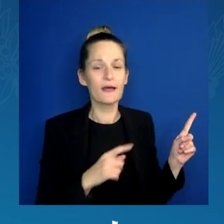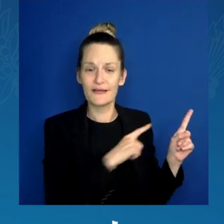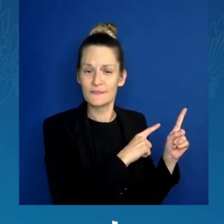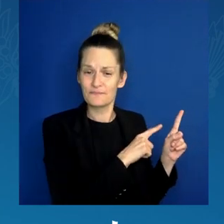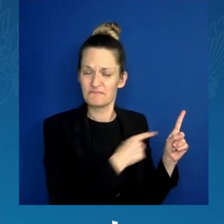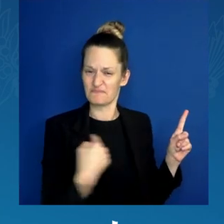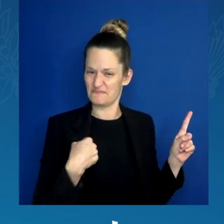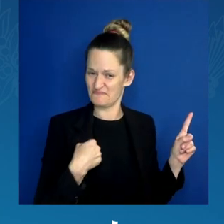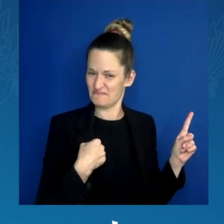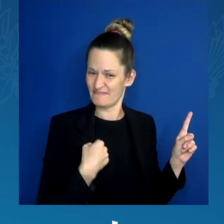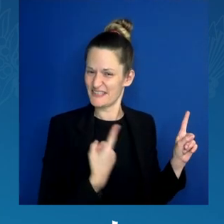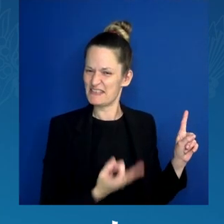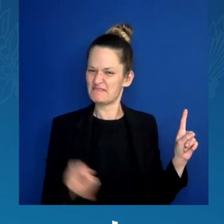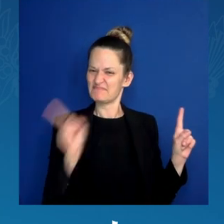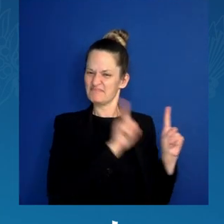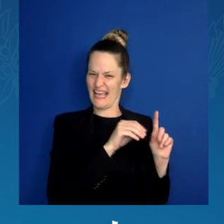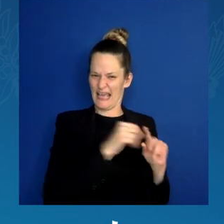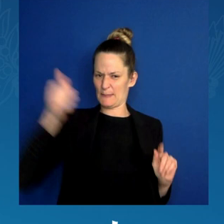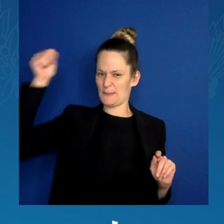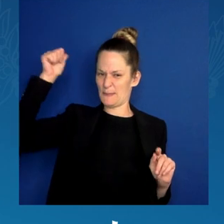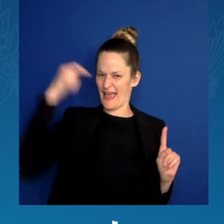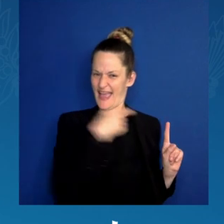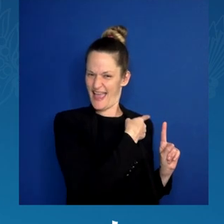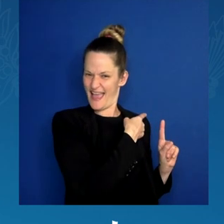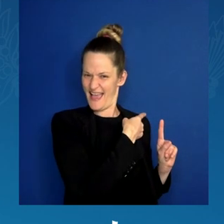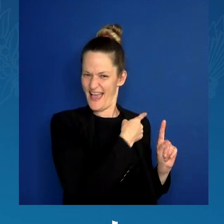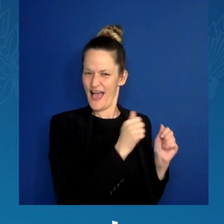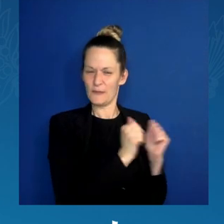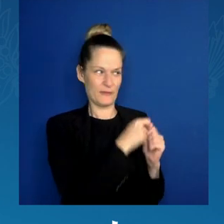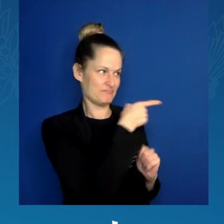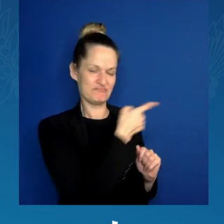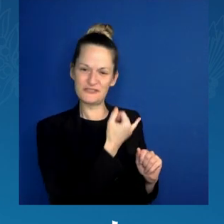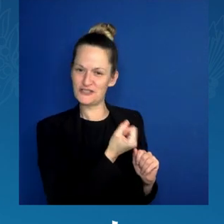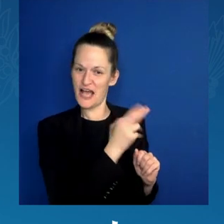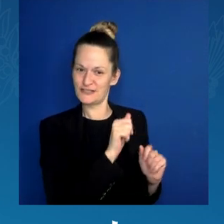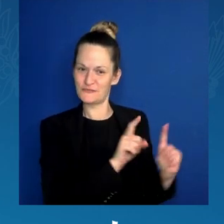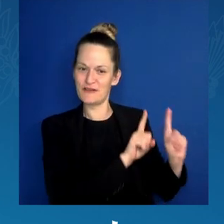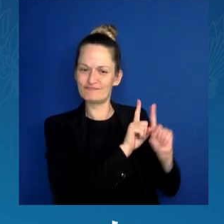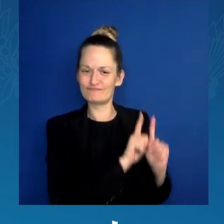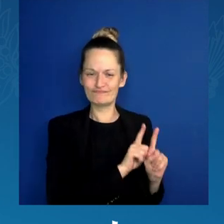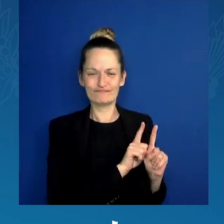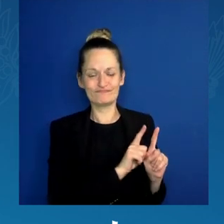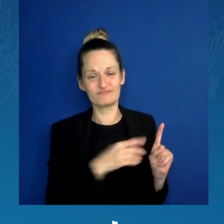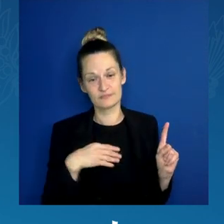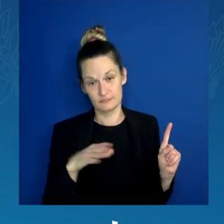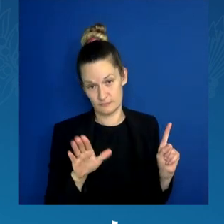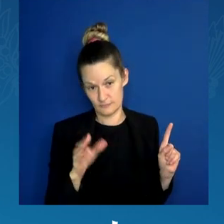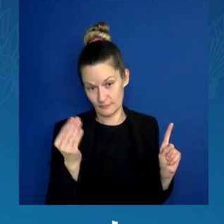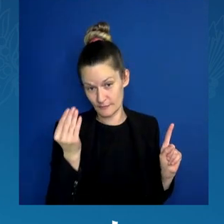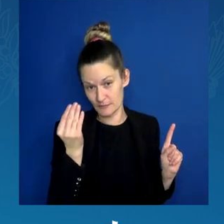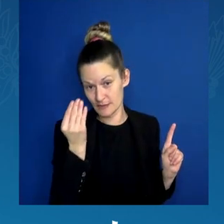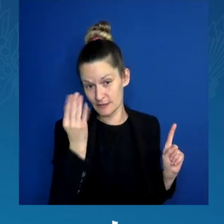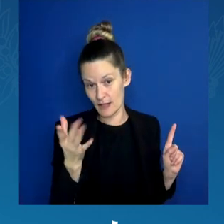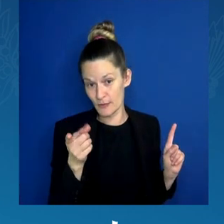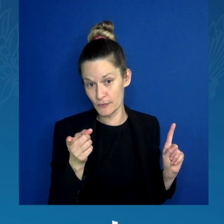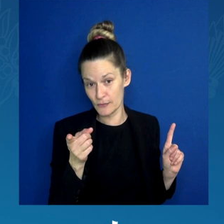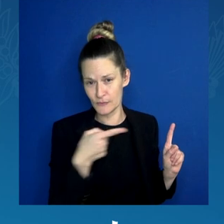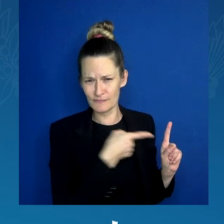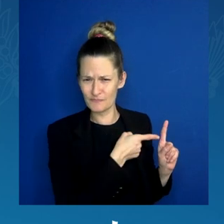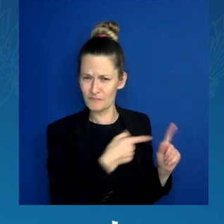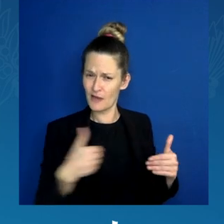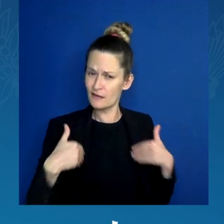I have to tell you, when I look at our young leaders, like Joshua, I know our future is so bright.